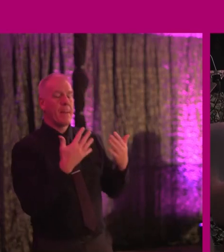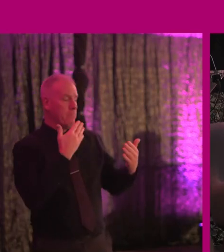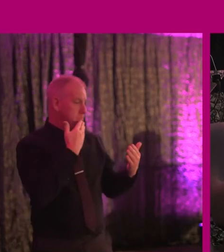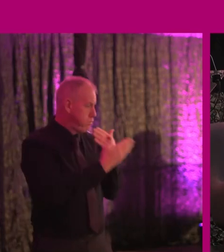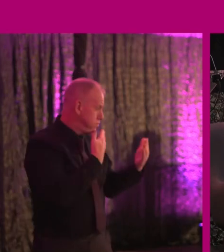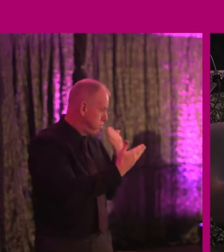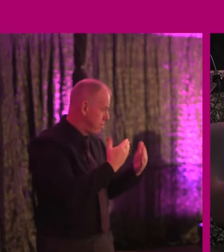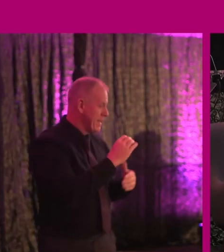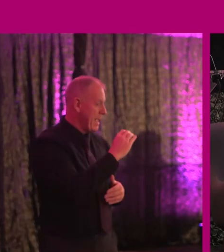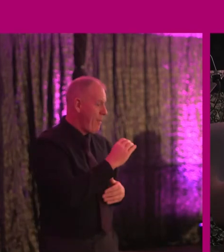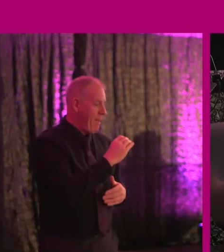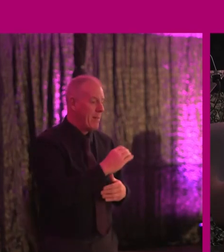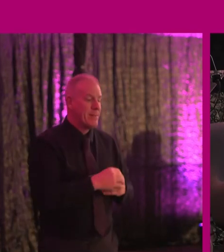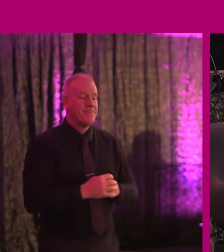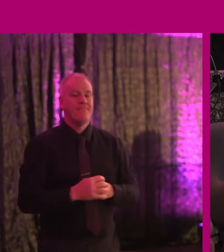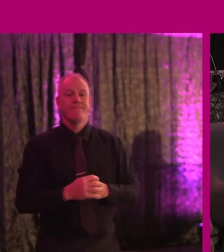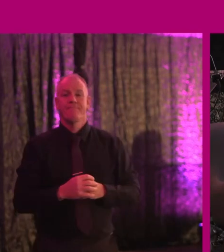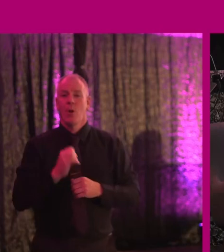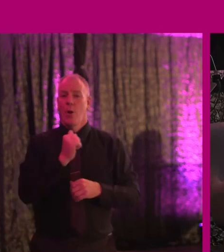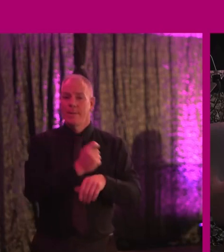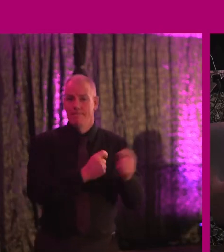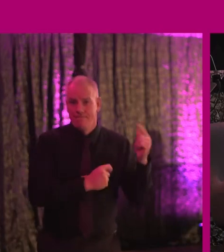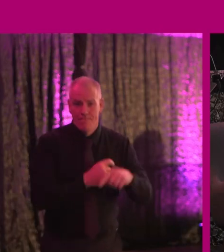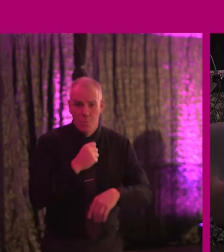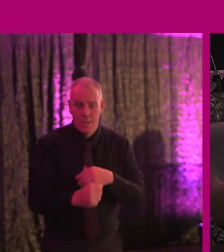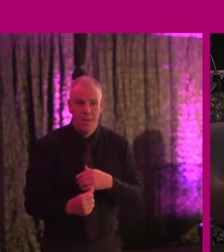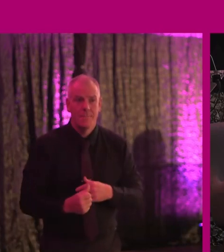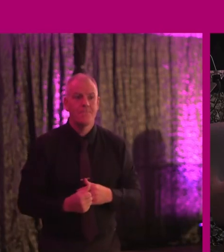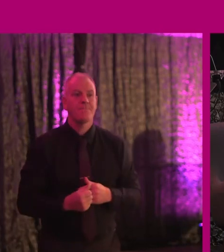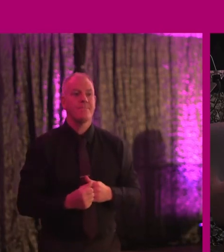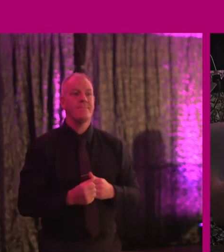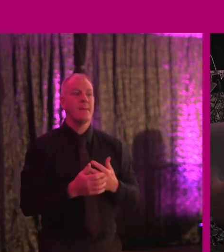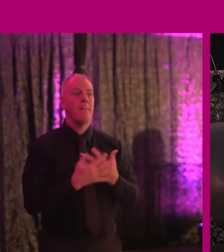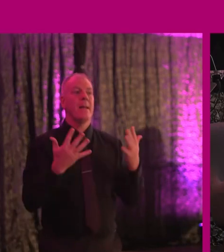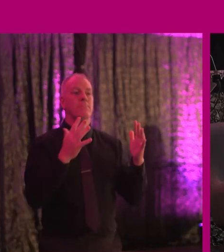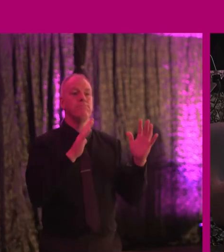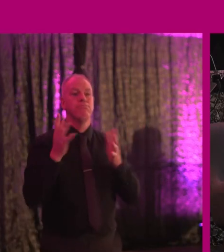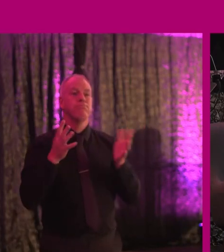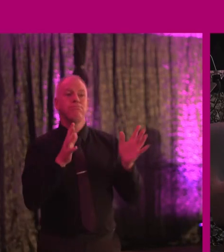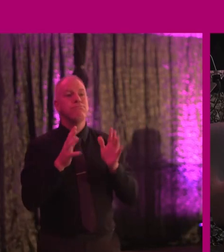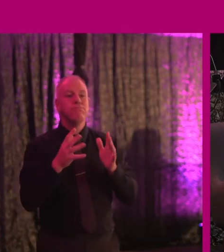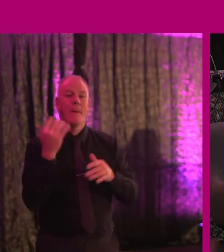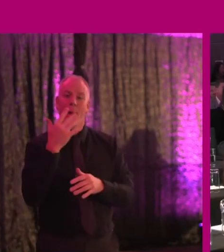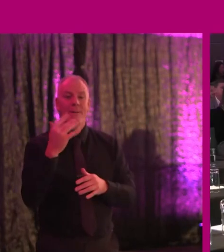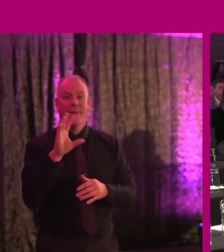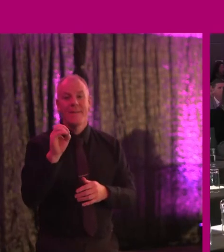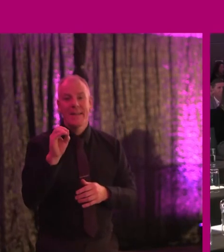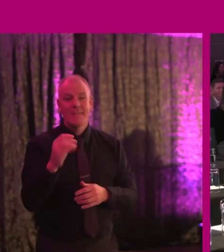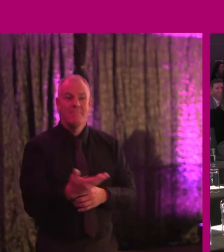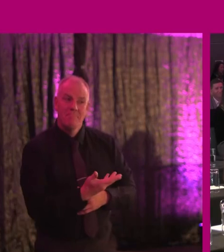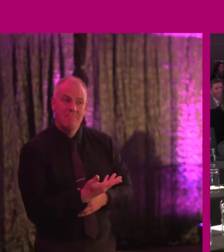to Caroline for taking time out today and an old bull in a bus for her birthday, please. Thank you.